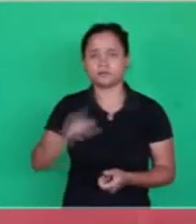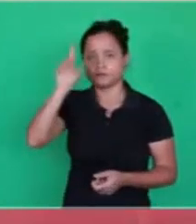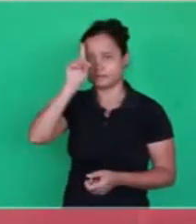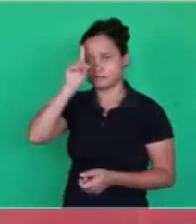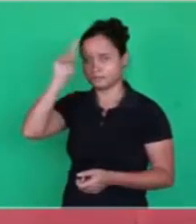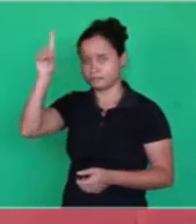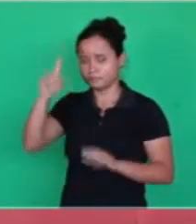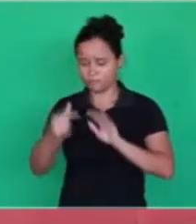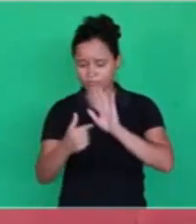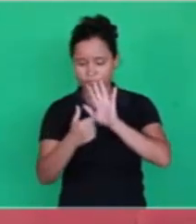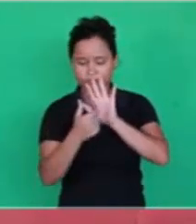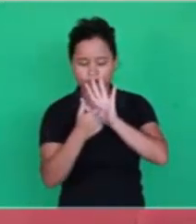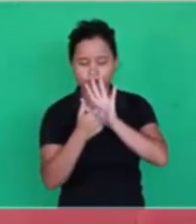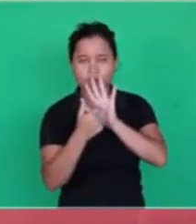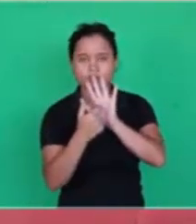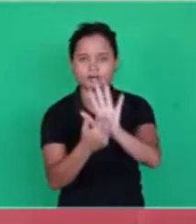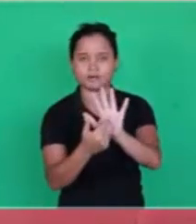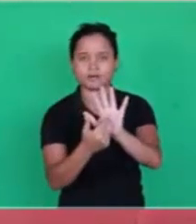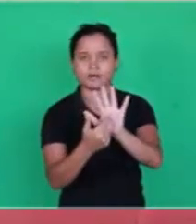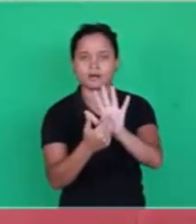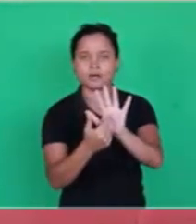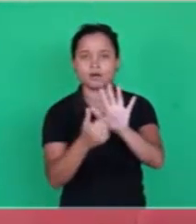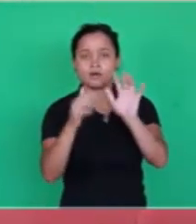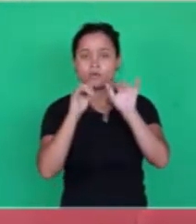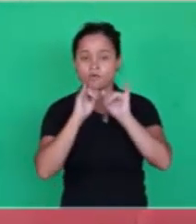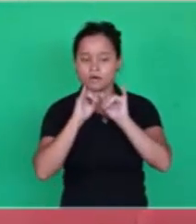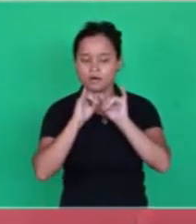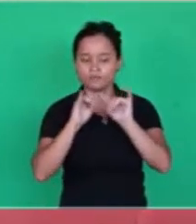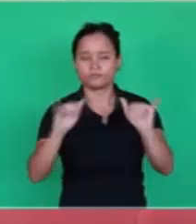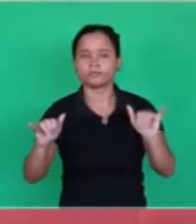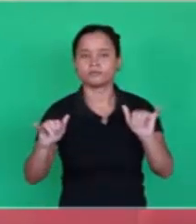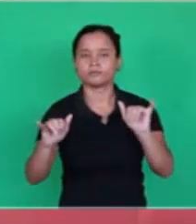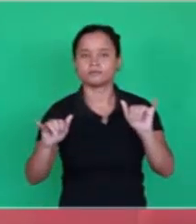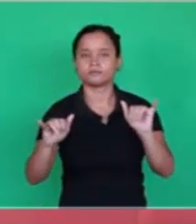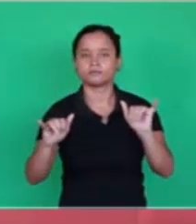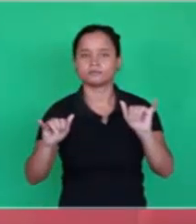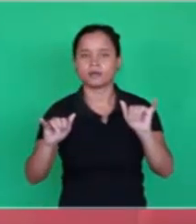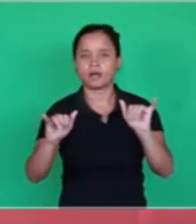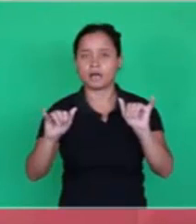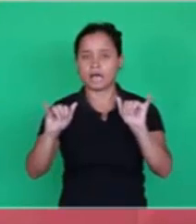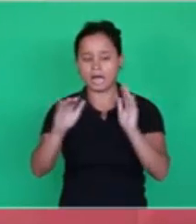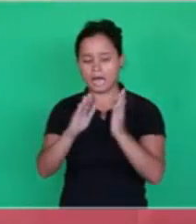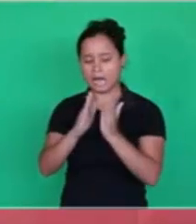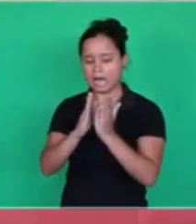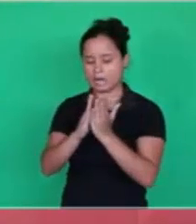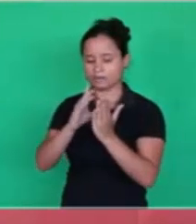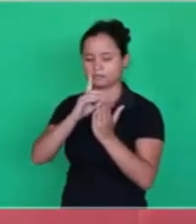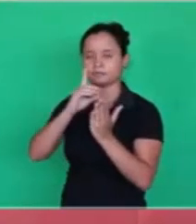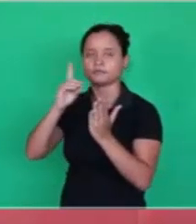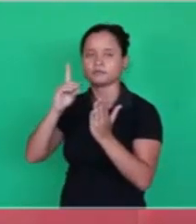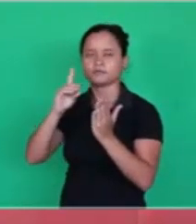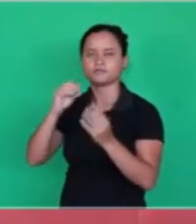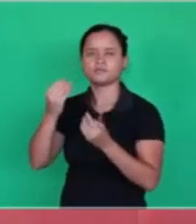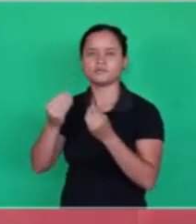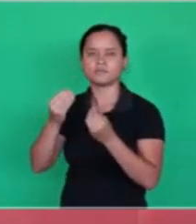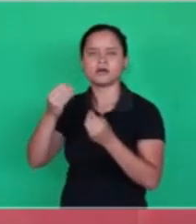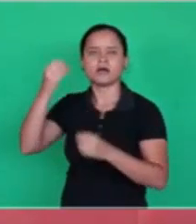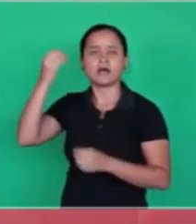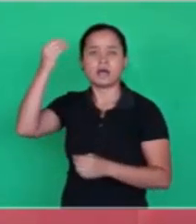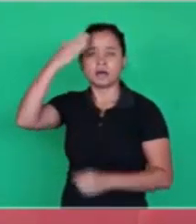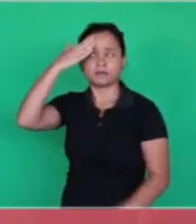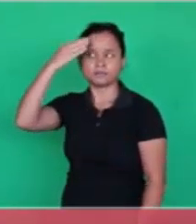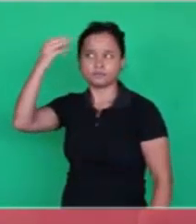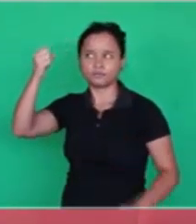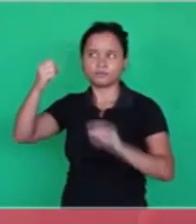transmits his word. God transmits his wisdom. Therefore, the word of God is